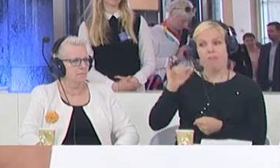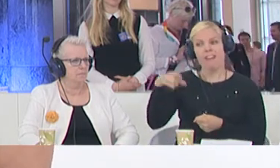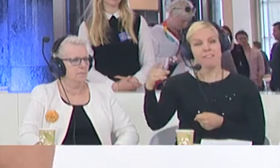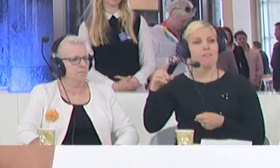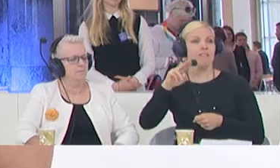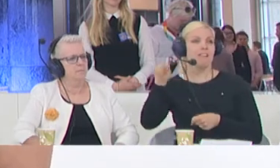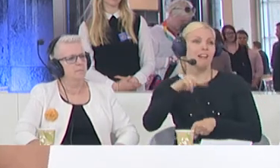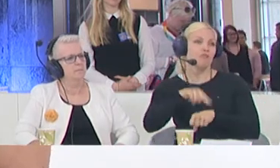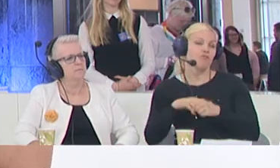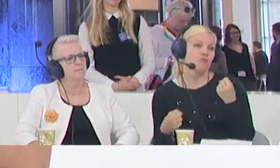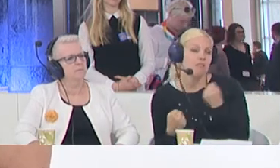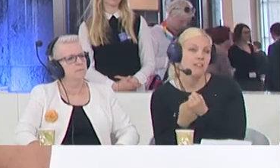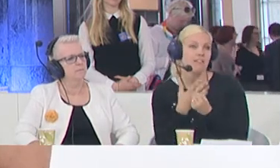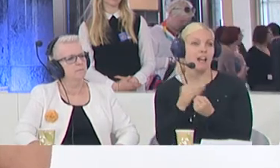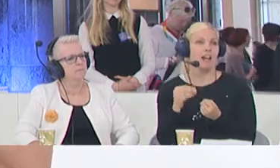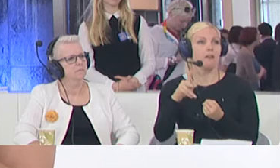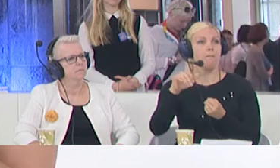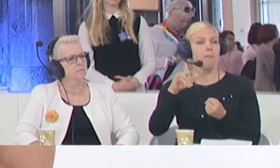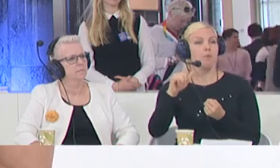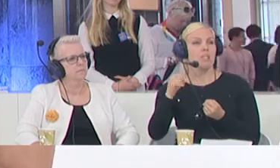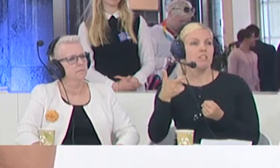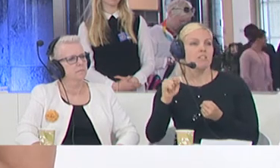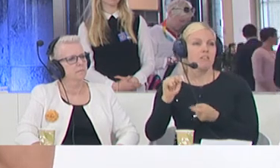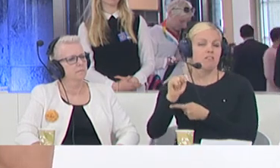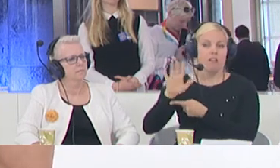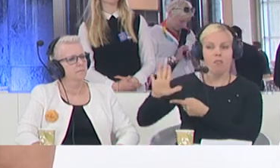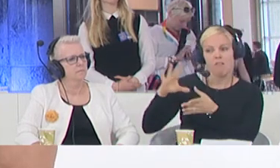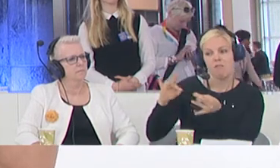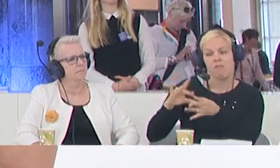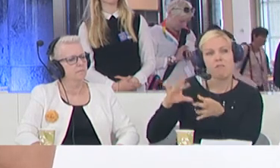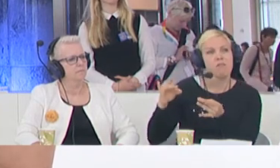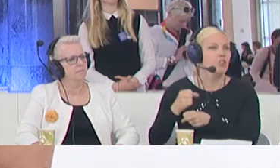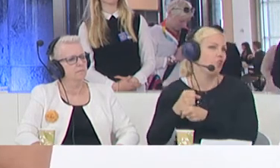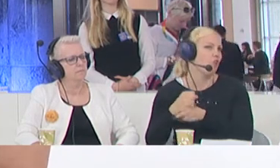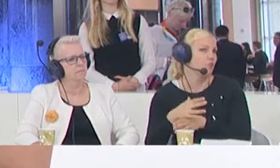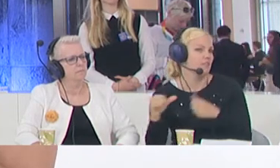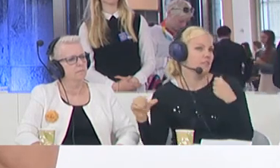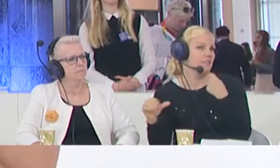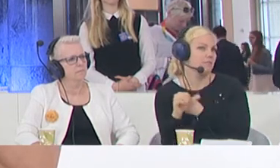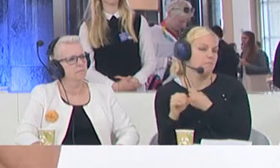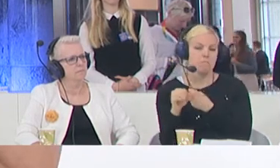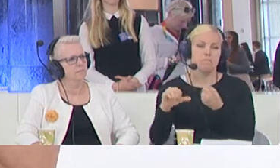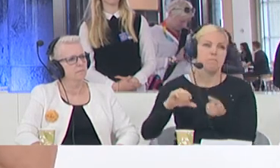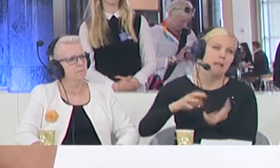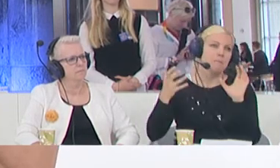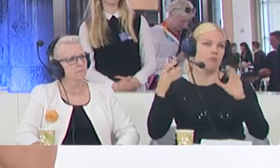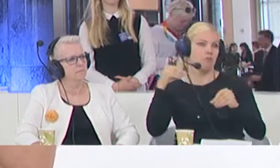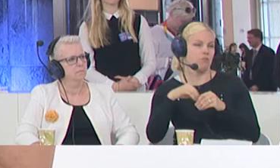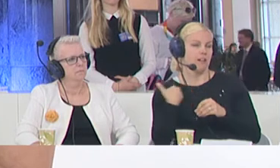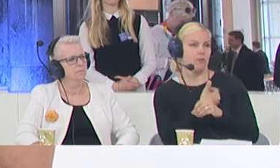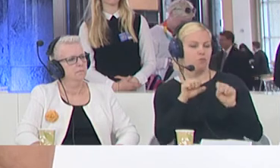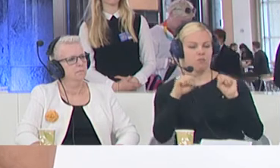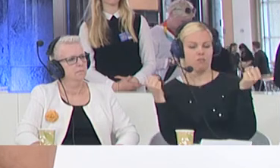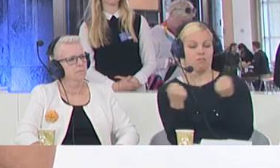I believe it's really causing a lot of damage in our very vulnerable society. And when we discuss about the responsibility, I wanted to